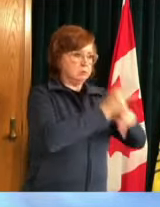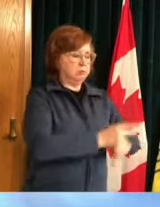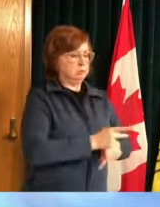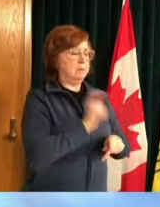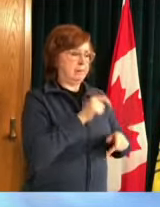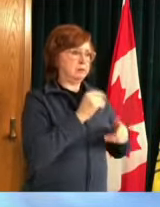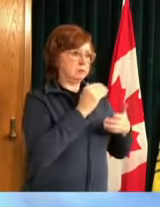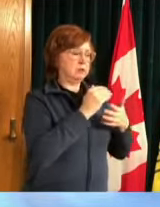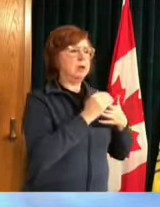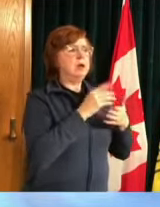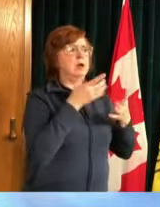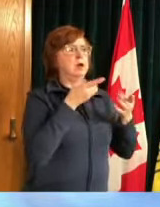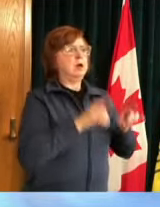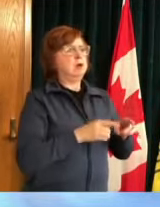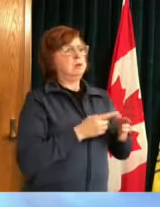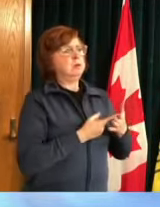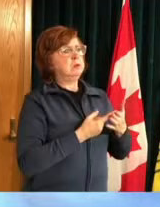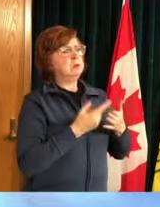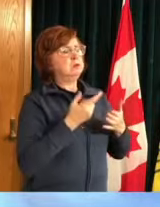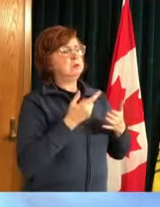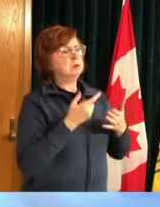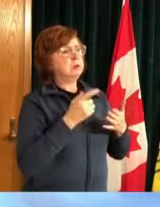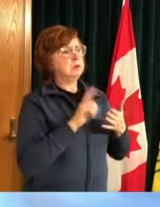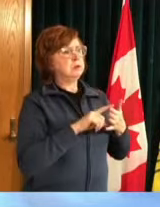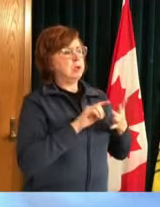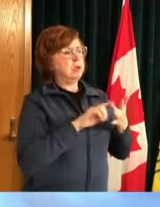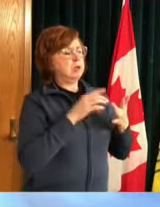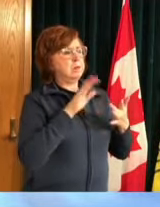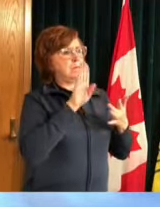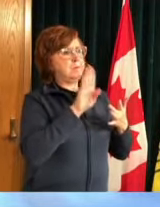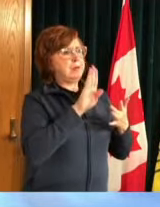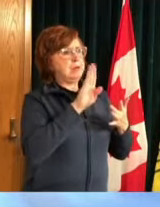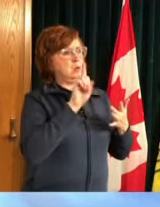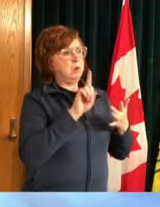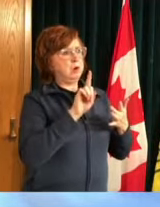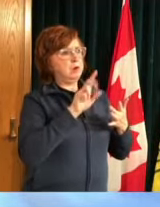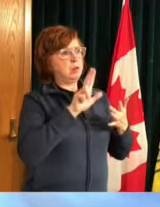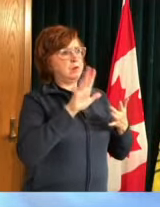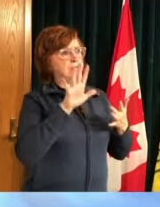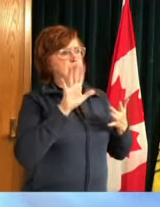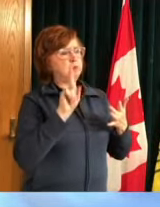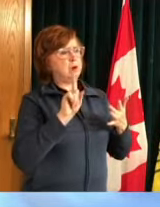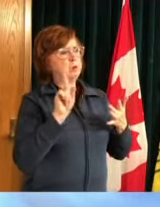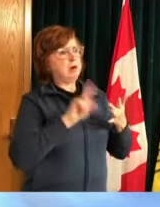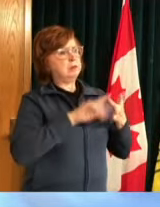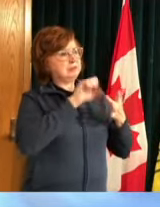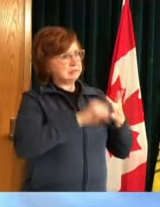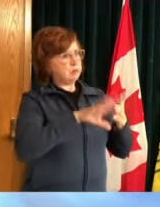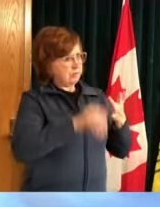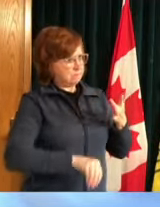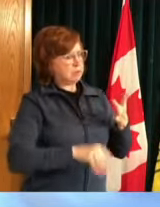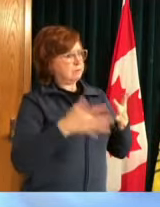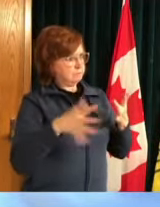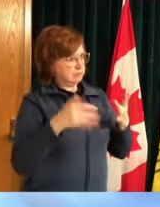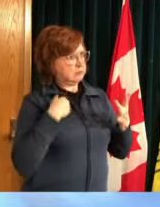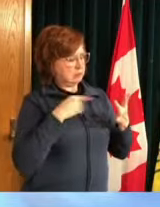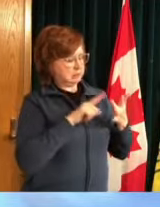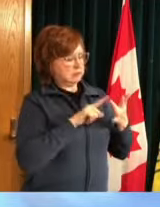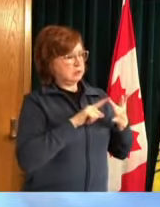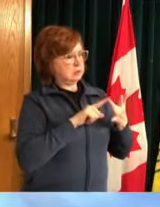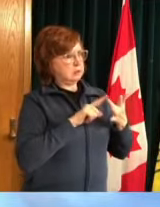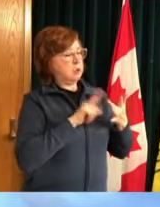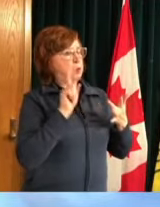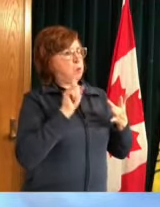b1351 the variant first identified in south africa in not the north central part of the province and that was quickly contained